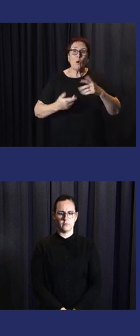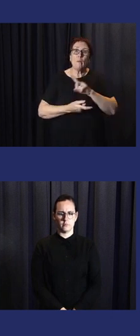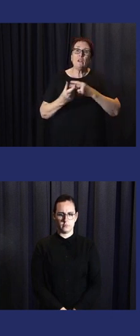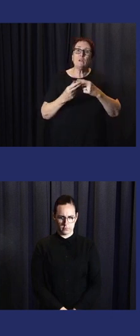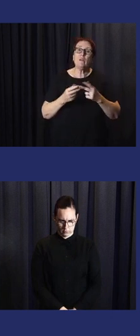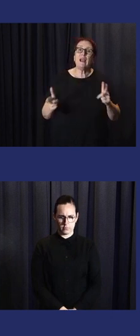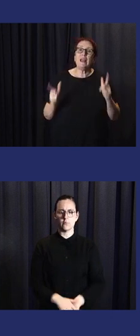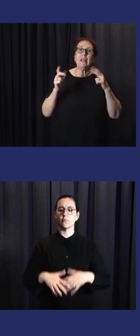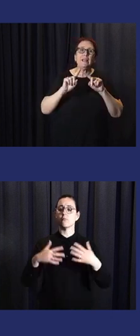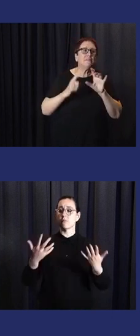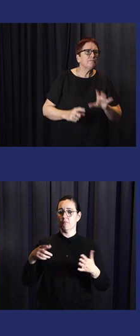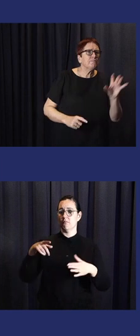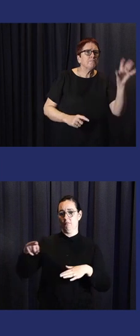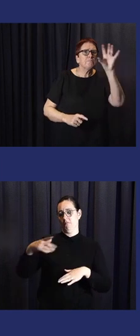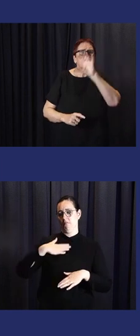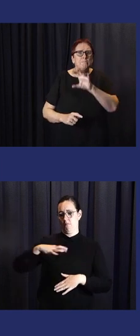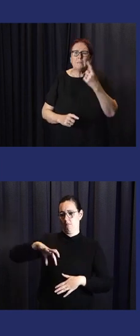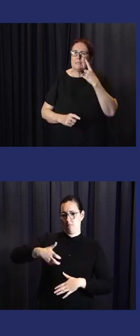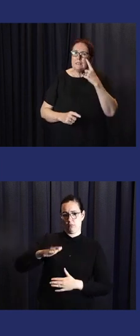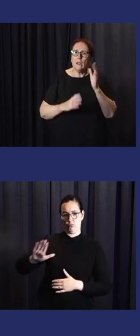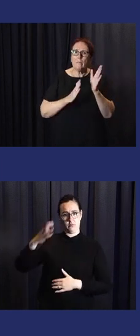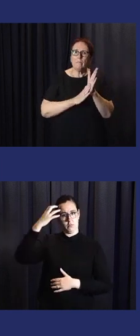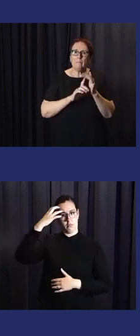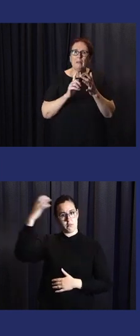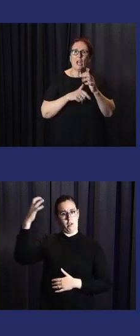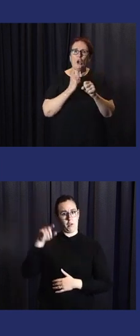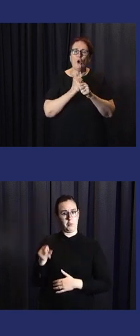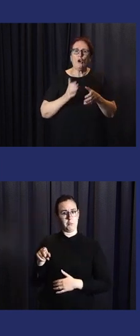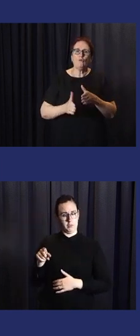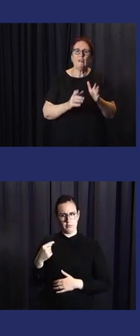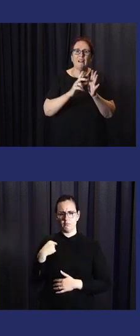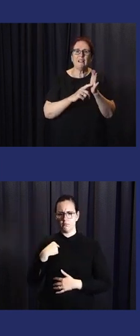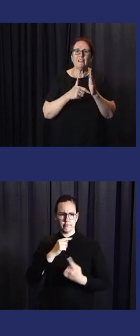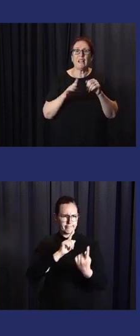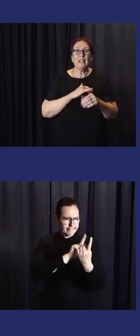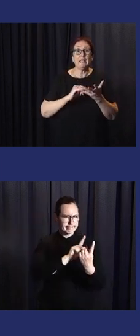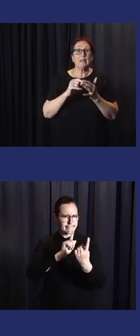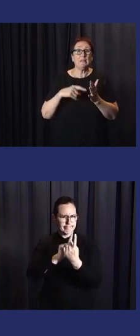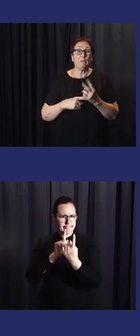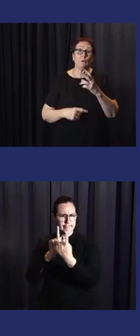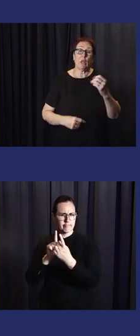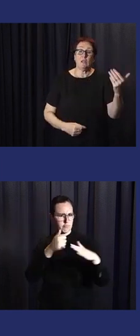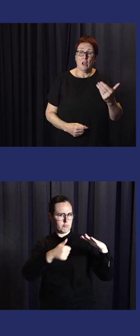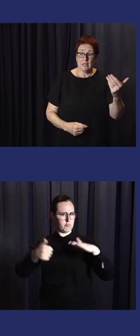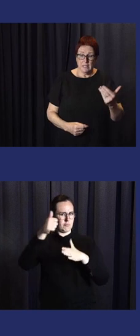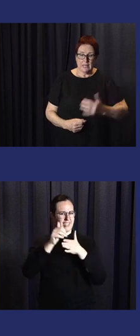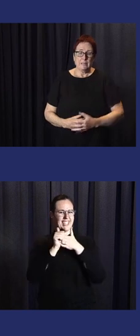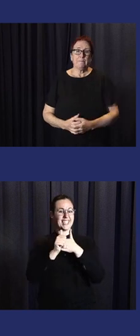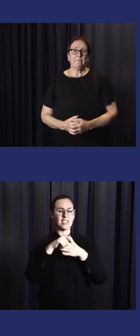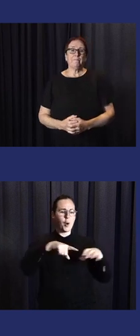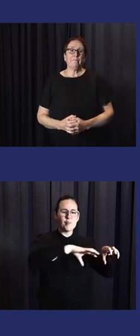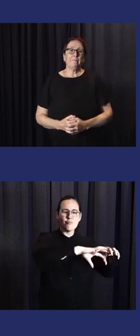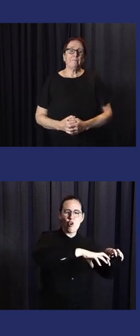As a national government, we already conduct the meeting with the leader of the provinces and city in the Mekong River